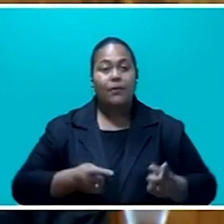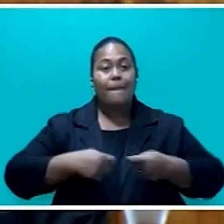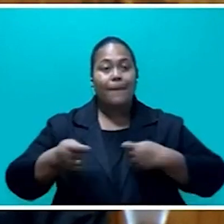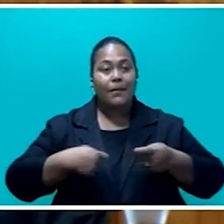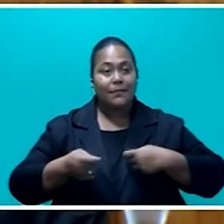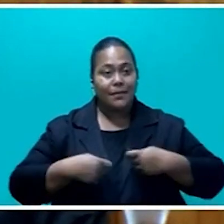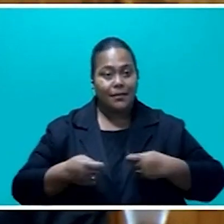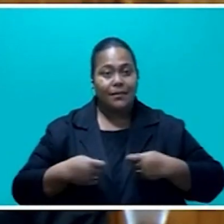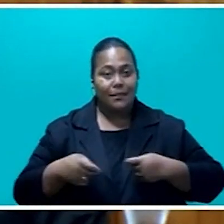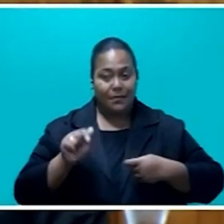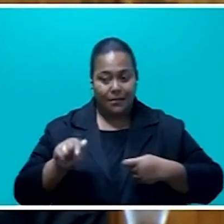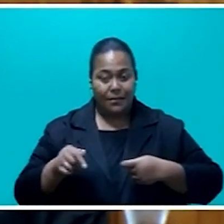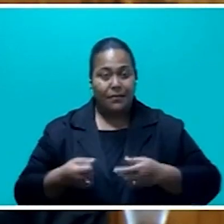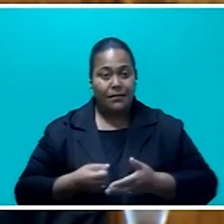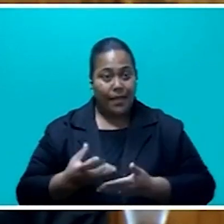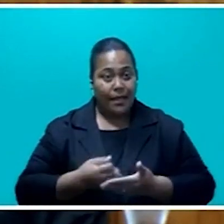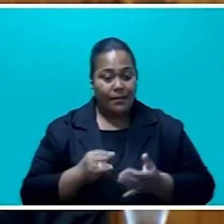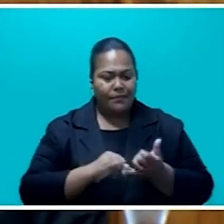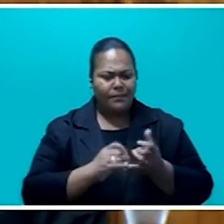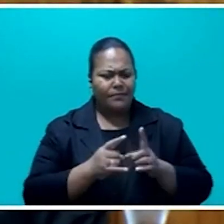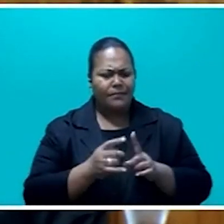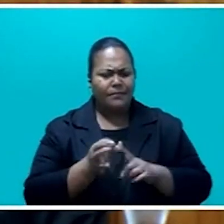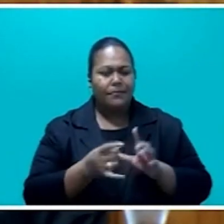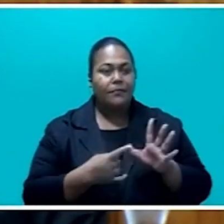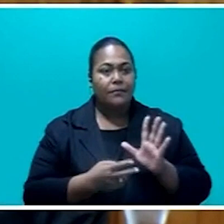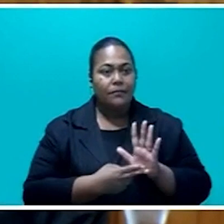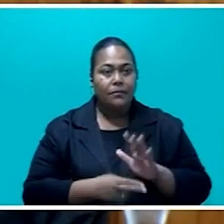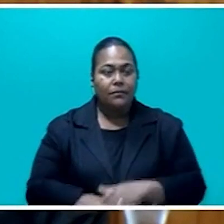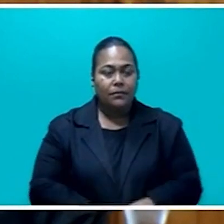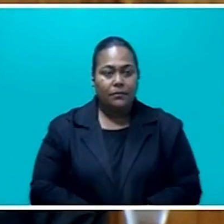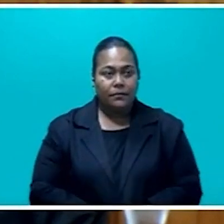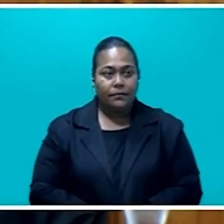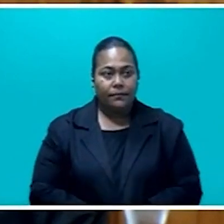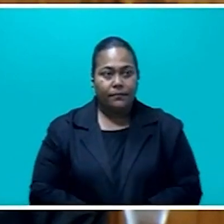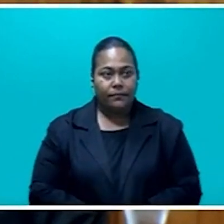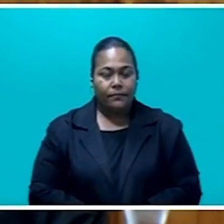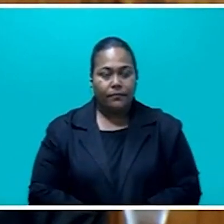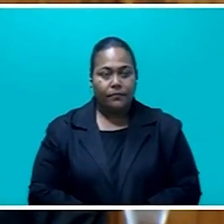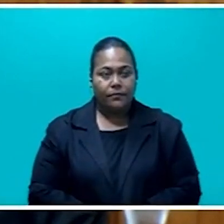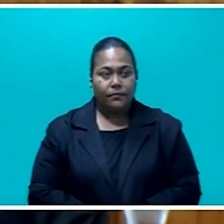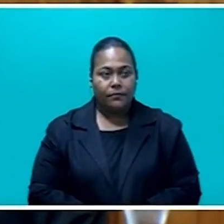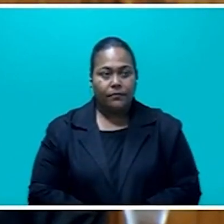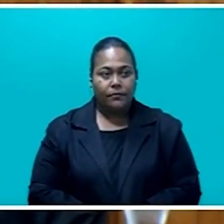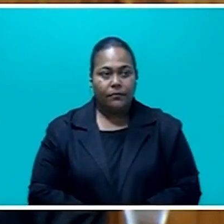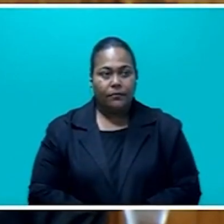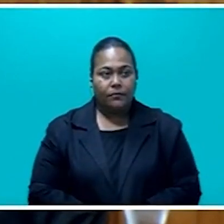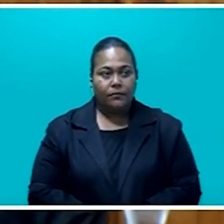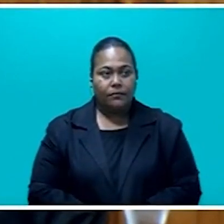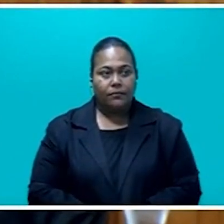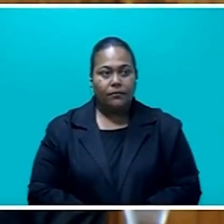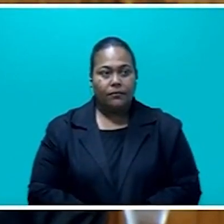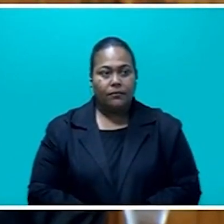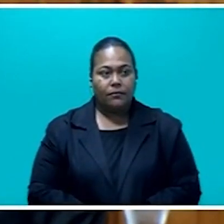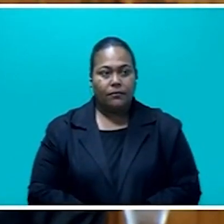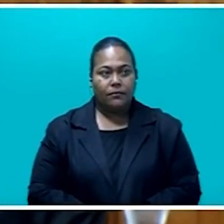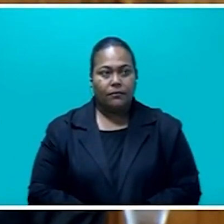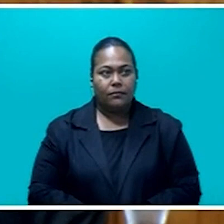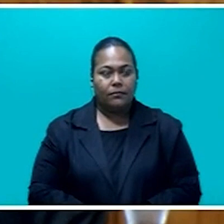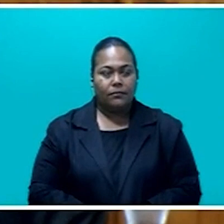can